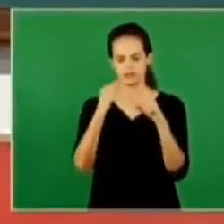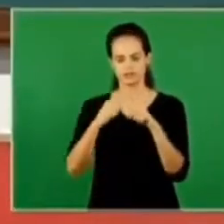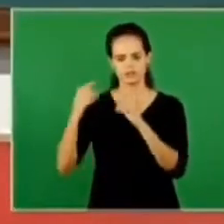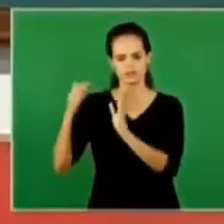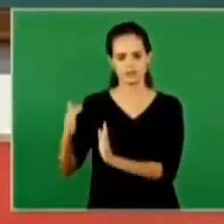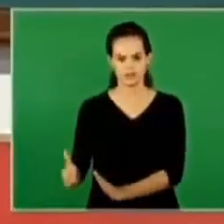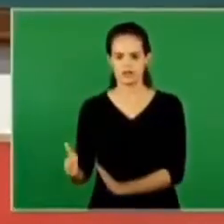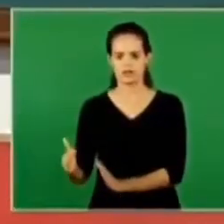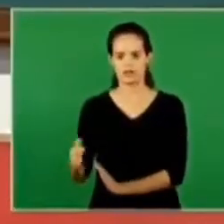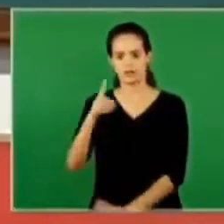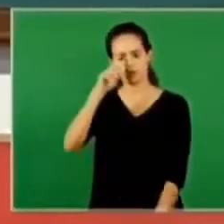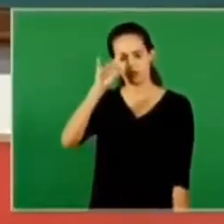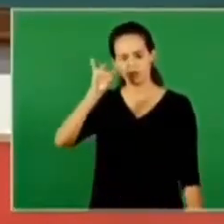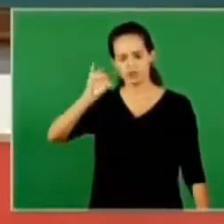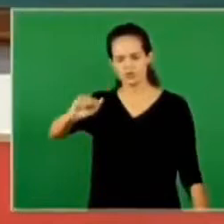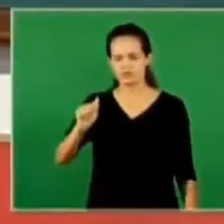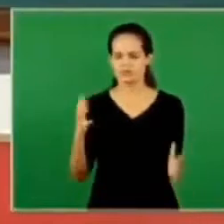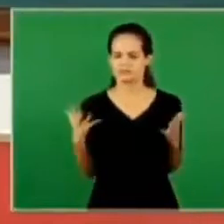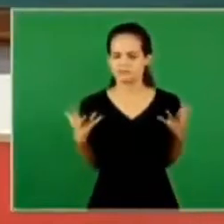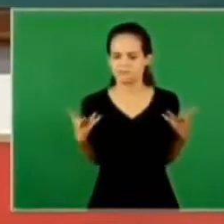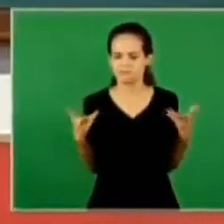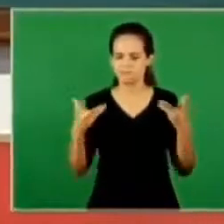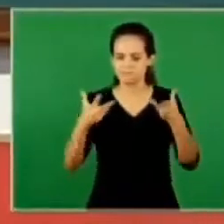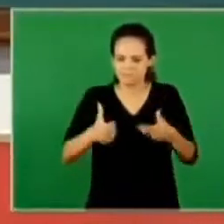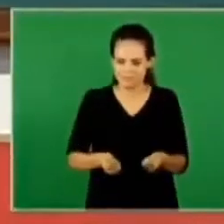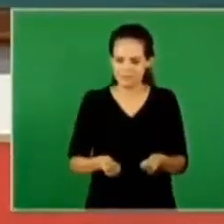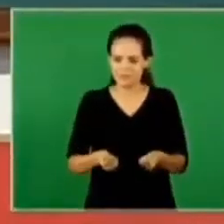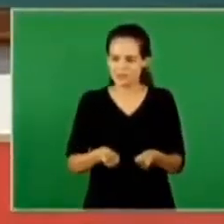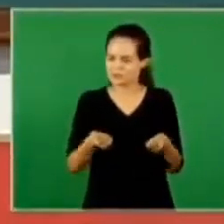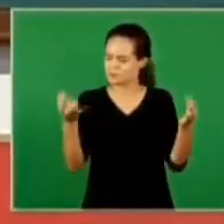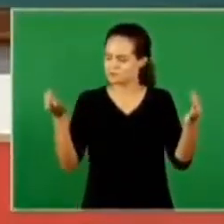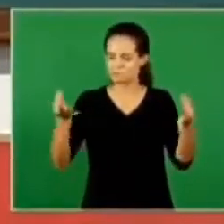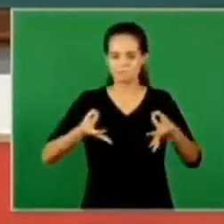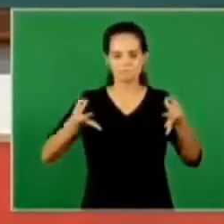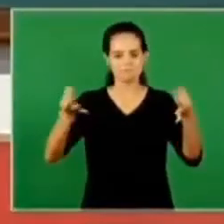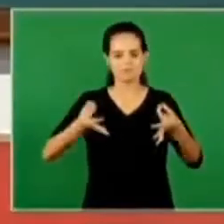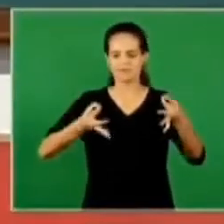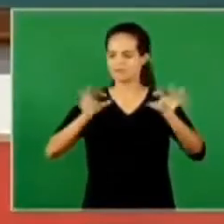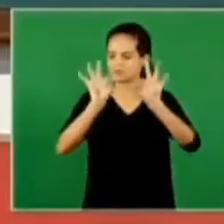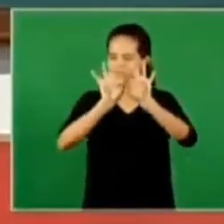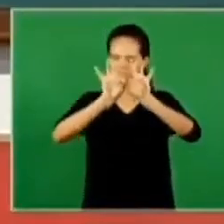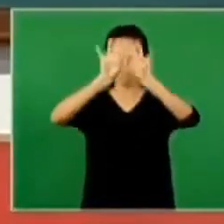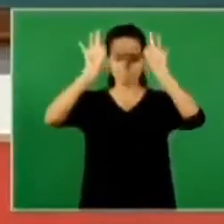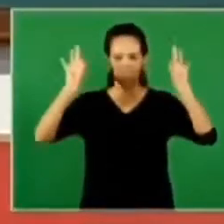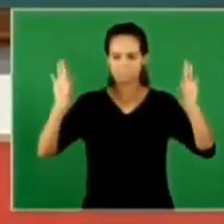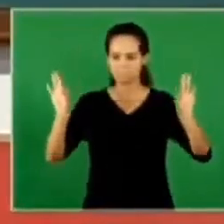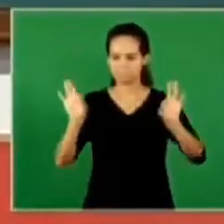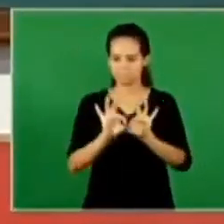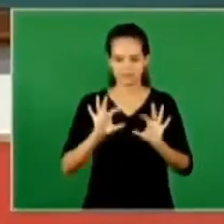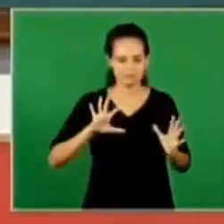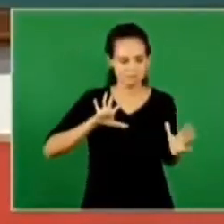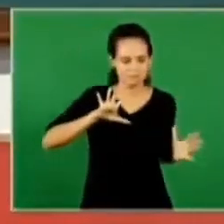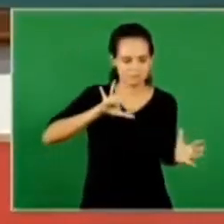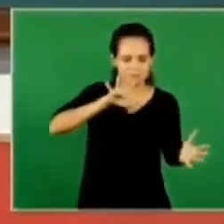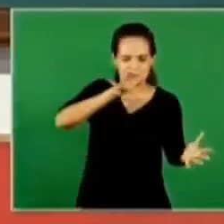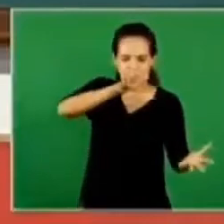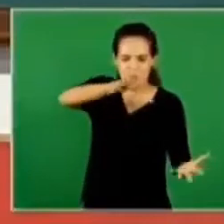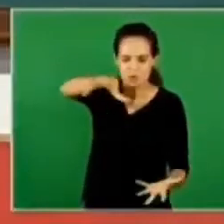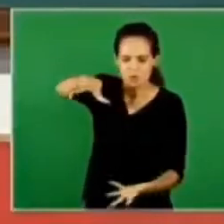uh the fatal church going to be the most amazing day and magnificent of the history of humanity